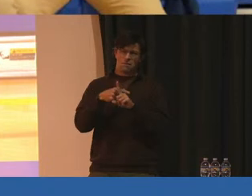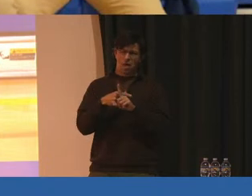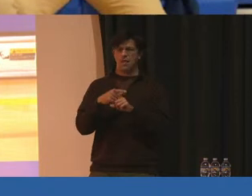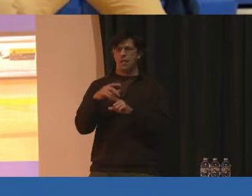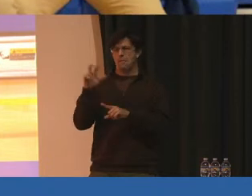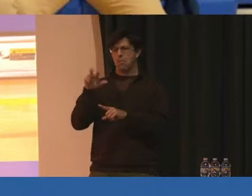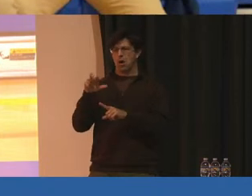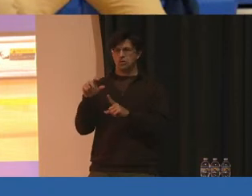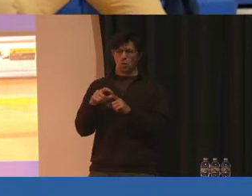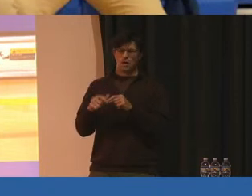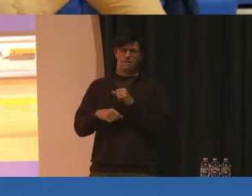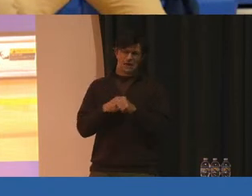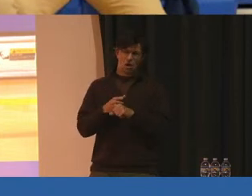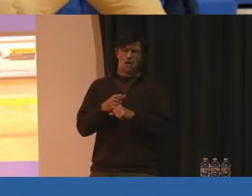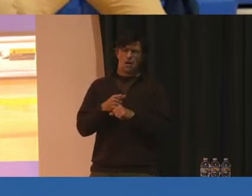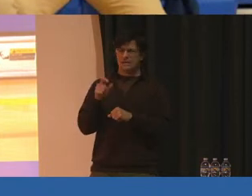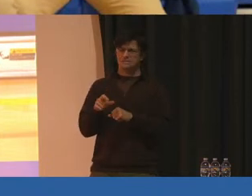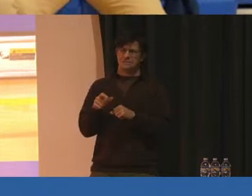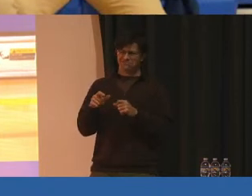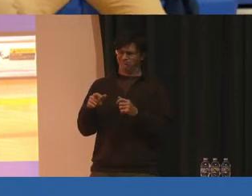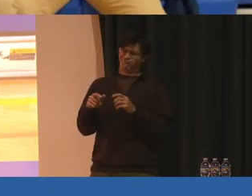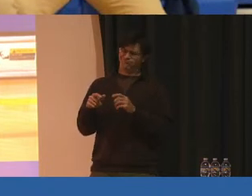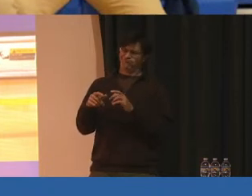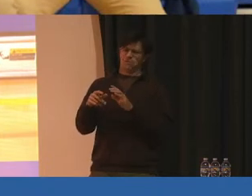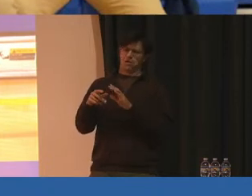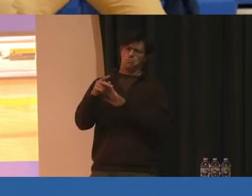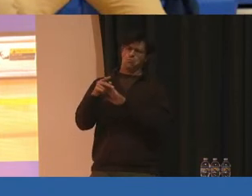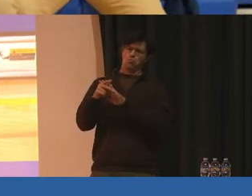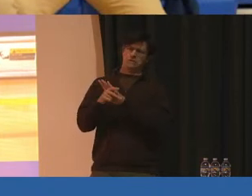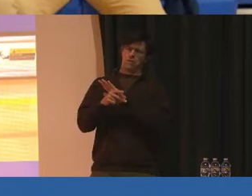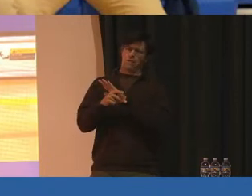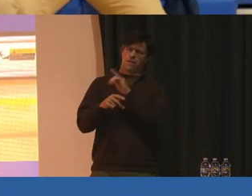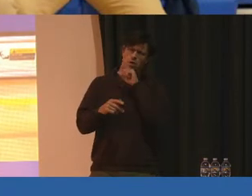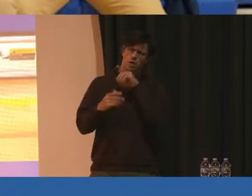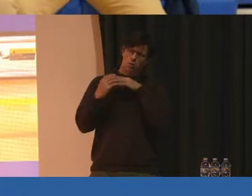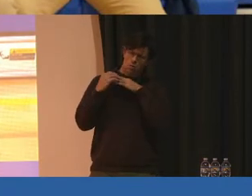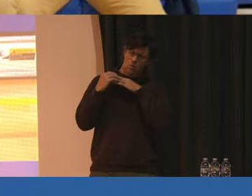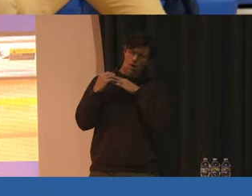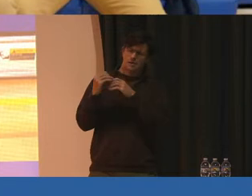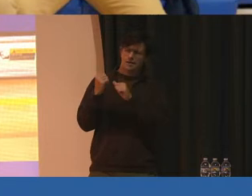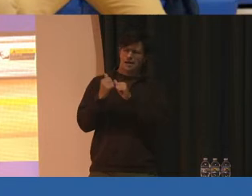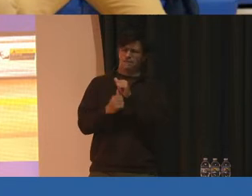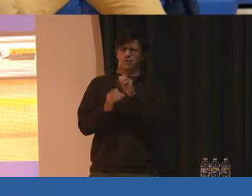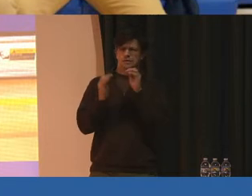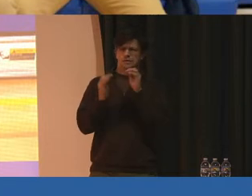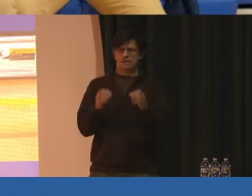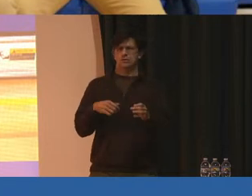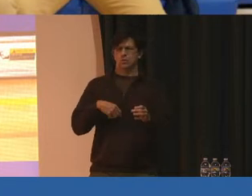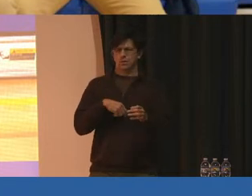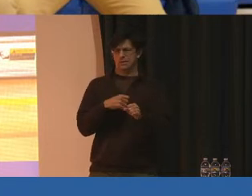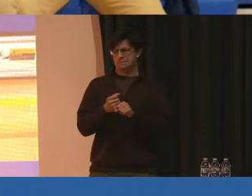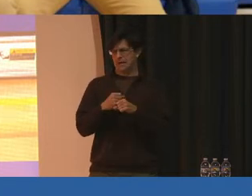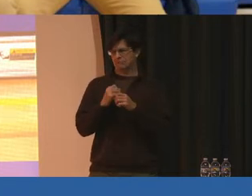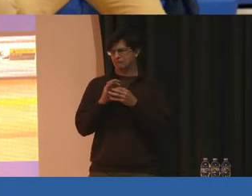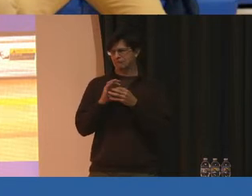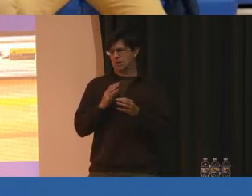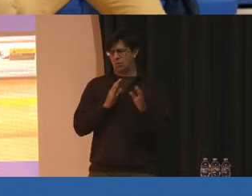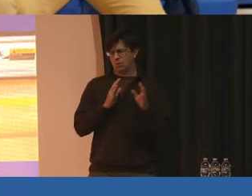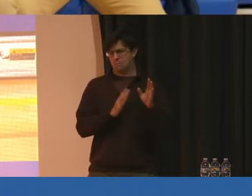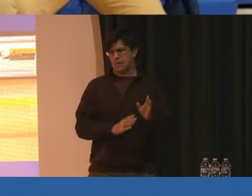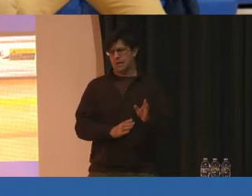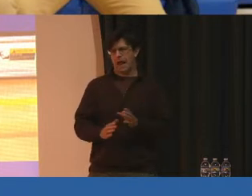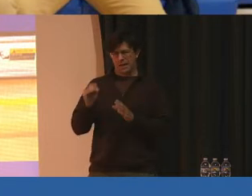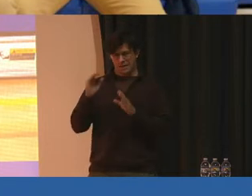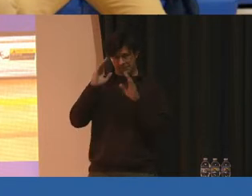of the year. It must be a principle that truly guides every decision that we make in terms of our planning and